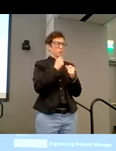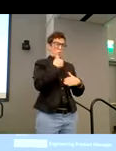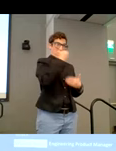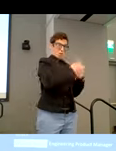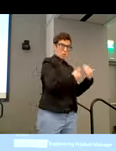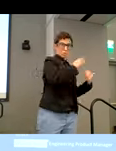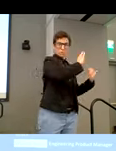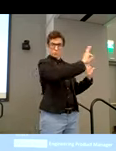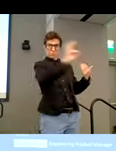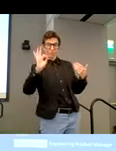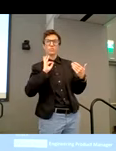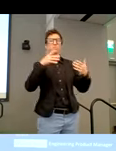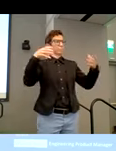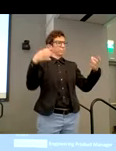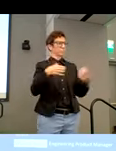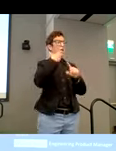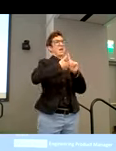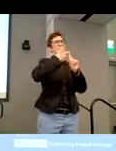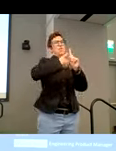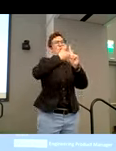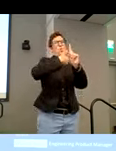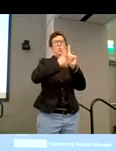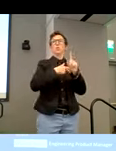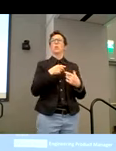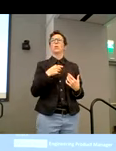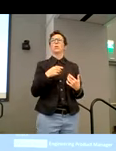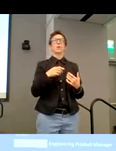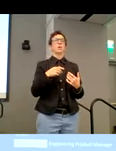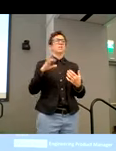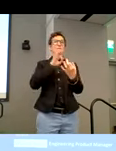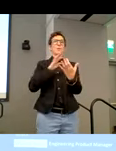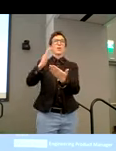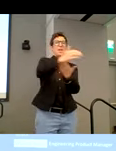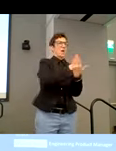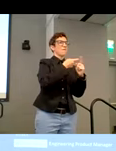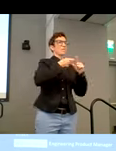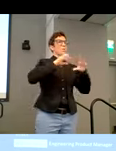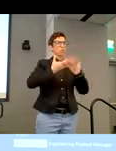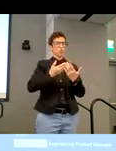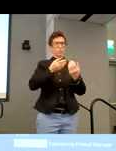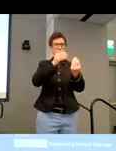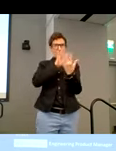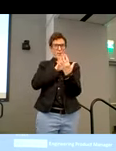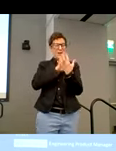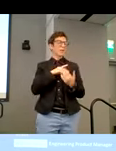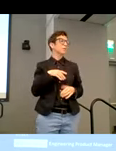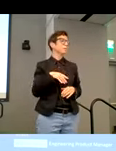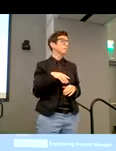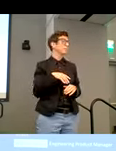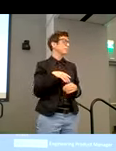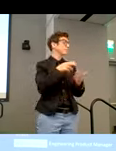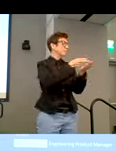accessibility and make sure that we collect the feedback from those groups. But honestly,